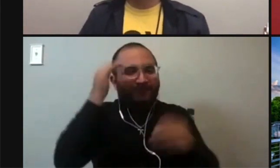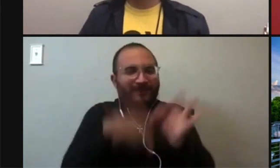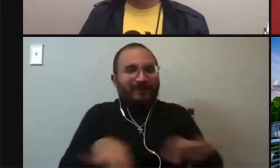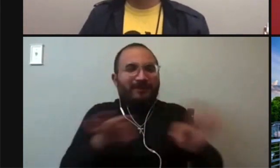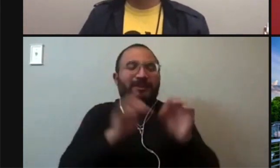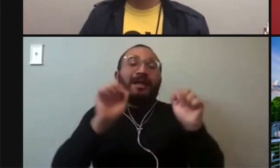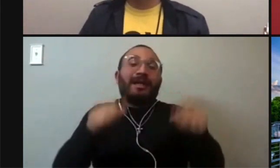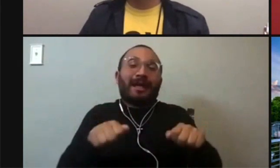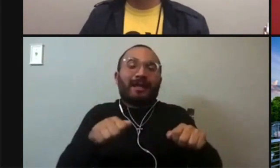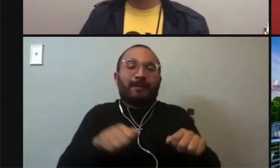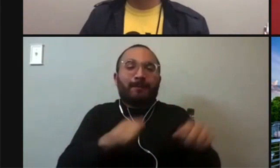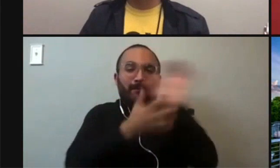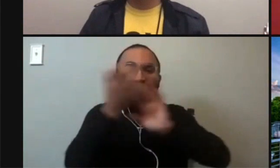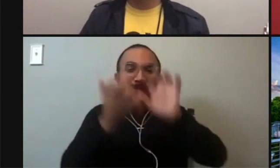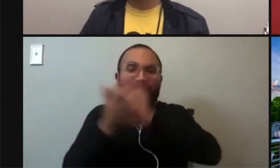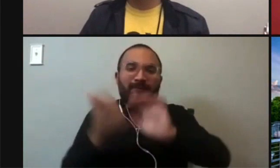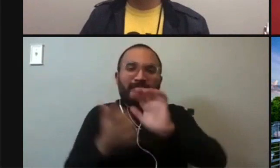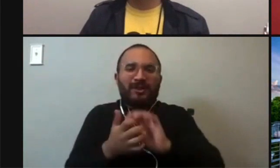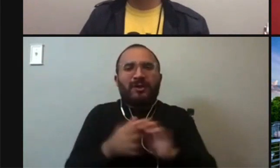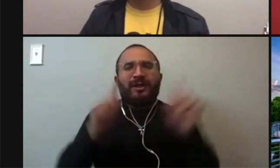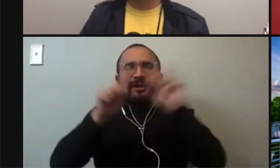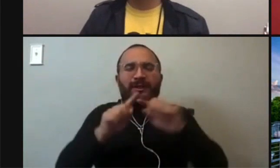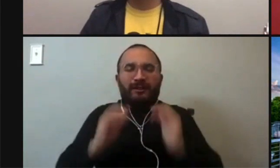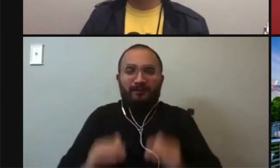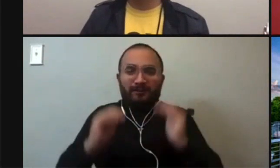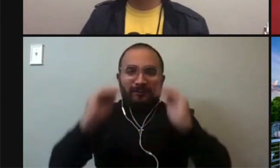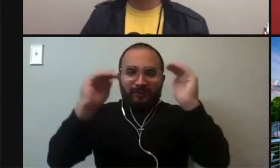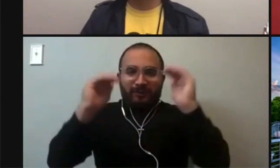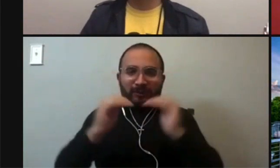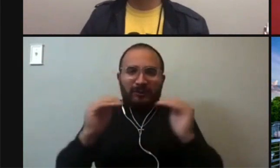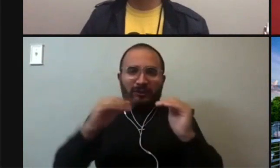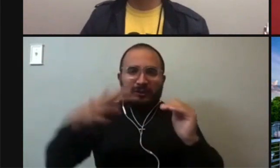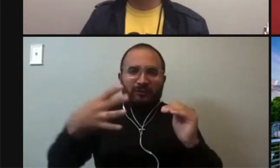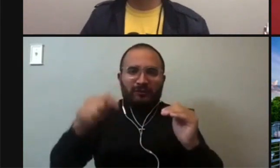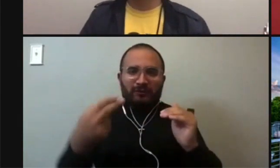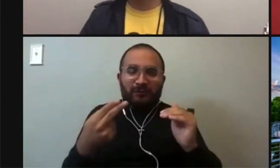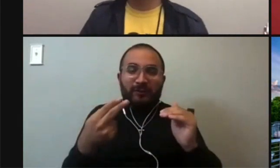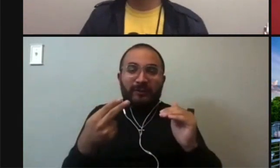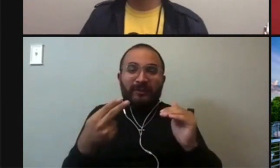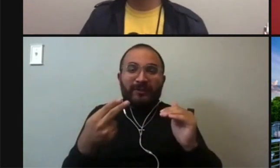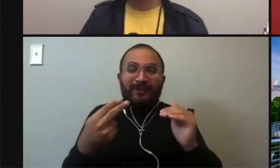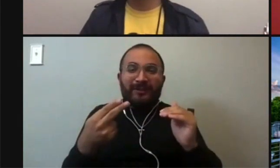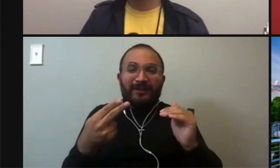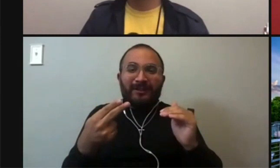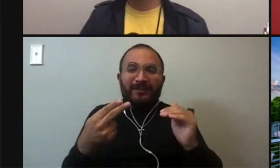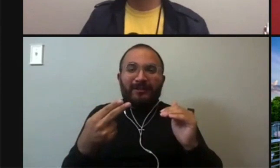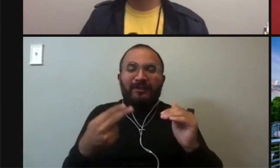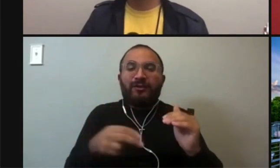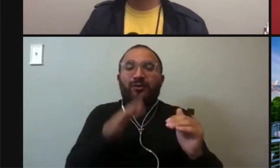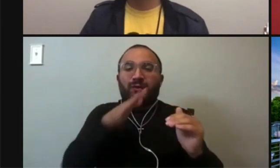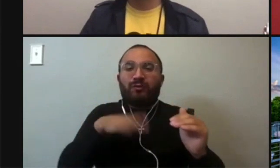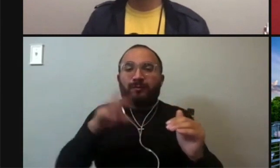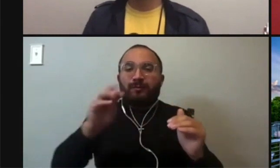benches at the trial level and then there are intermediate courts, which is what the Fourth Court of Appeals is that Justice Martinez currently sits on and she's running for